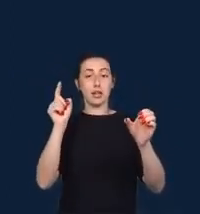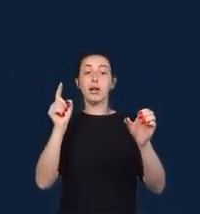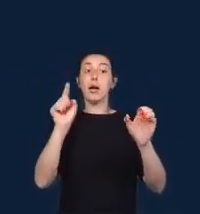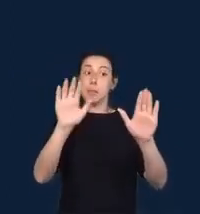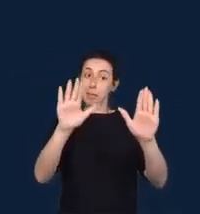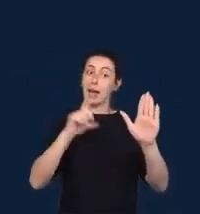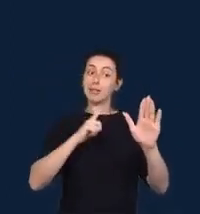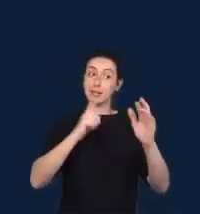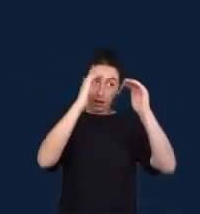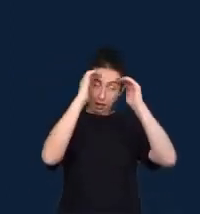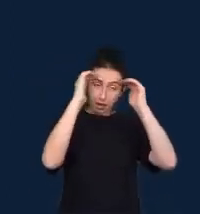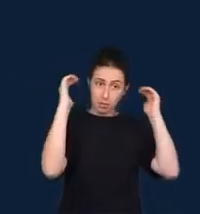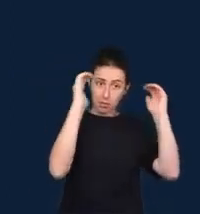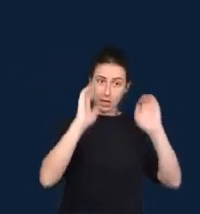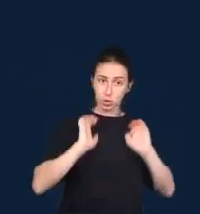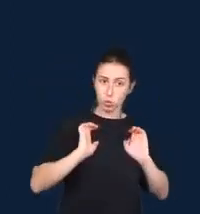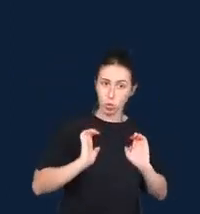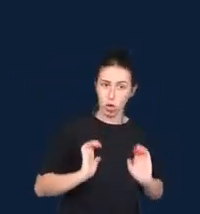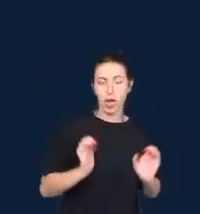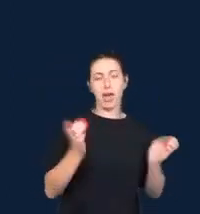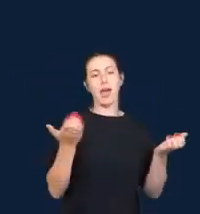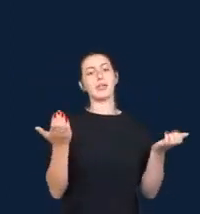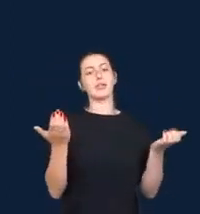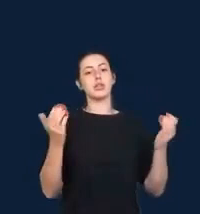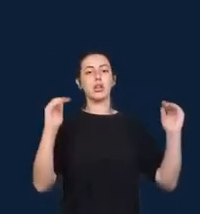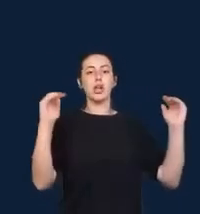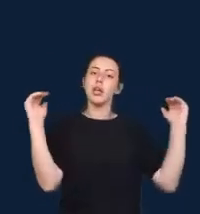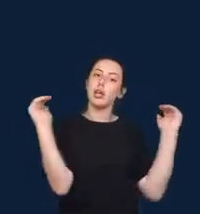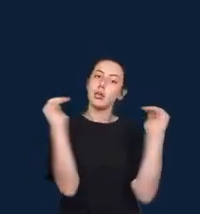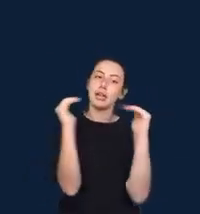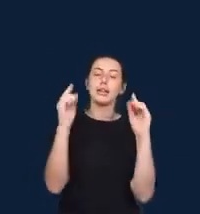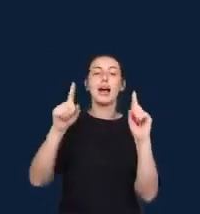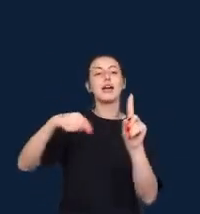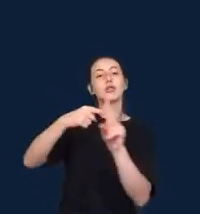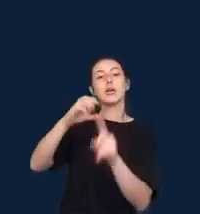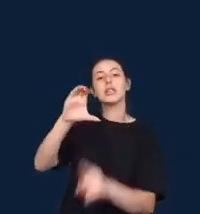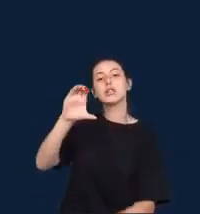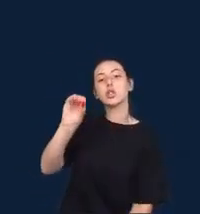experimenting with setting up one such alternative network.